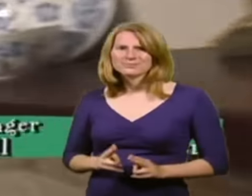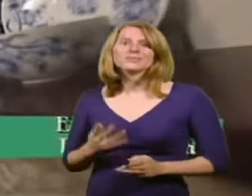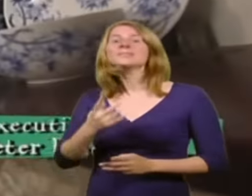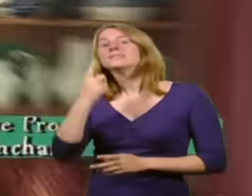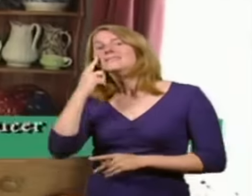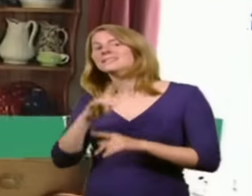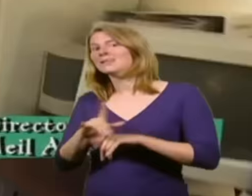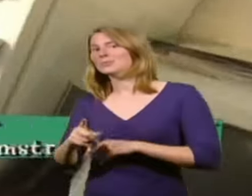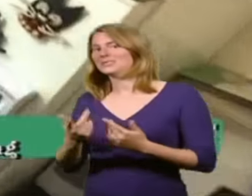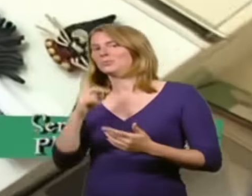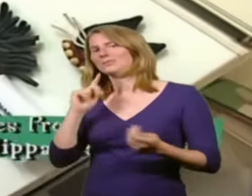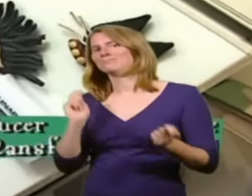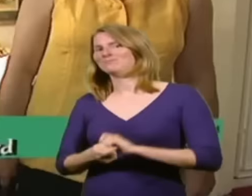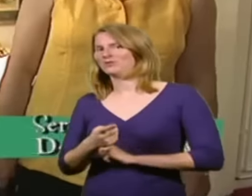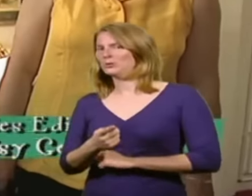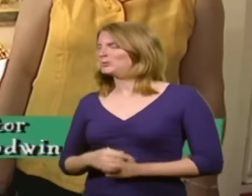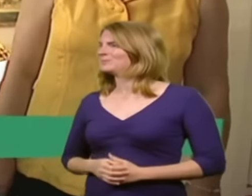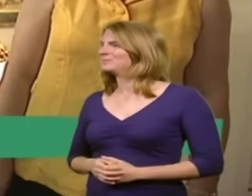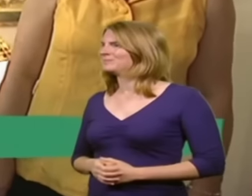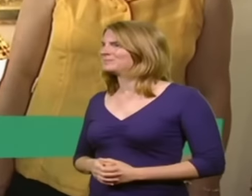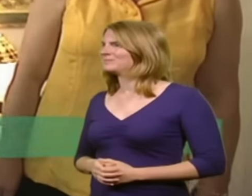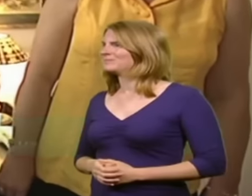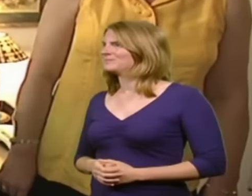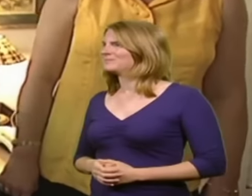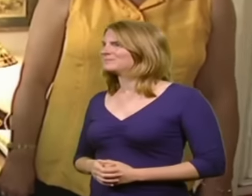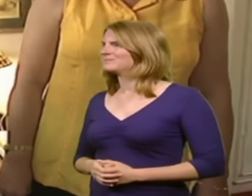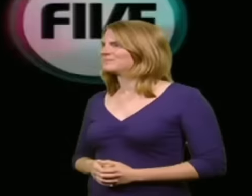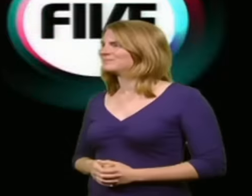clutter. By the end of this week, we'll cure you.